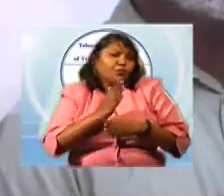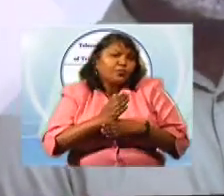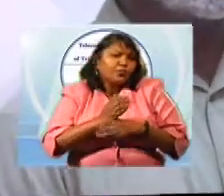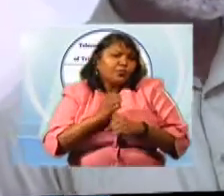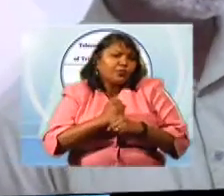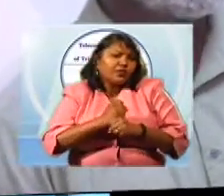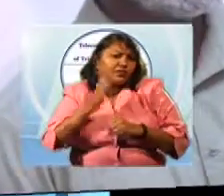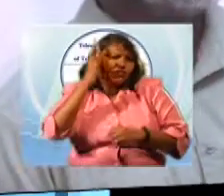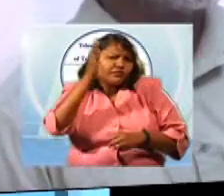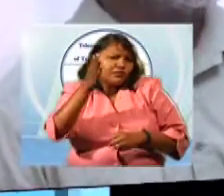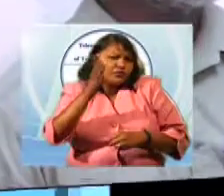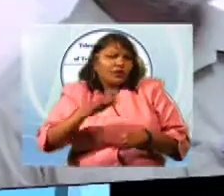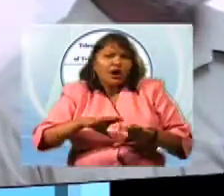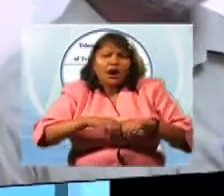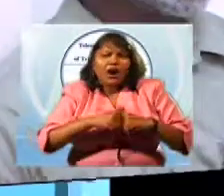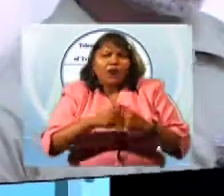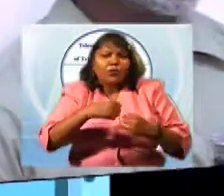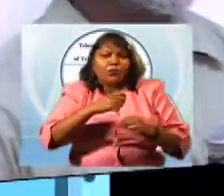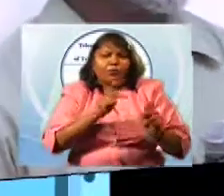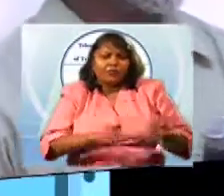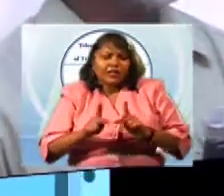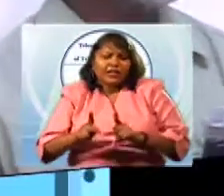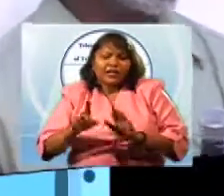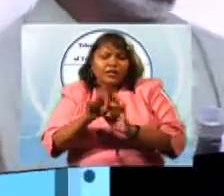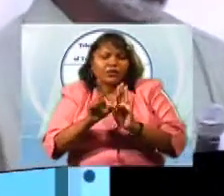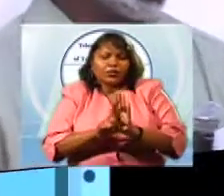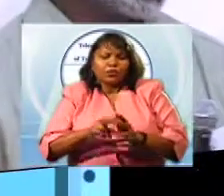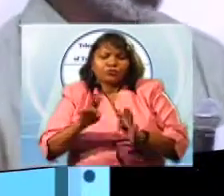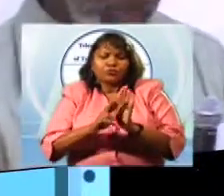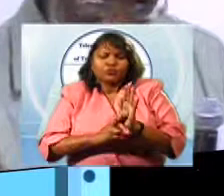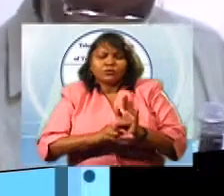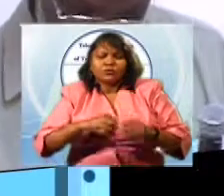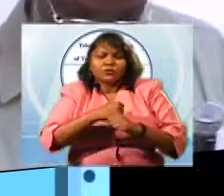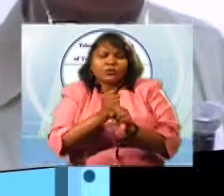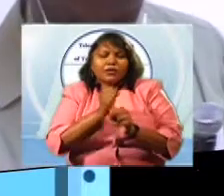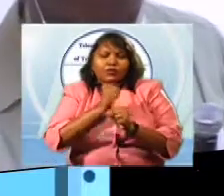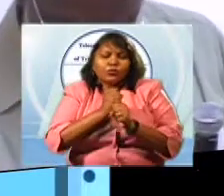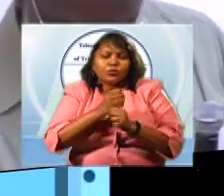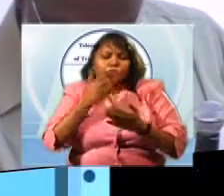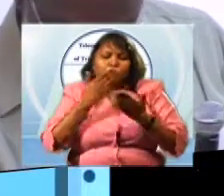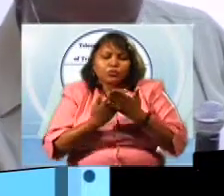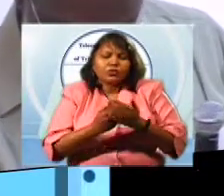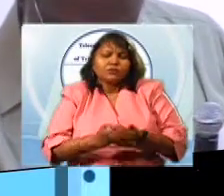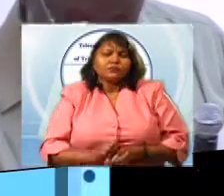are we going to put the mechanism in place for the workings of this system?